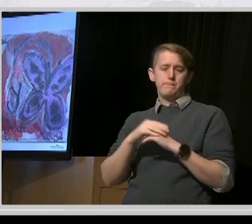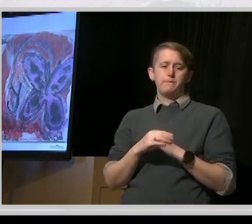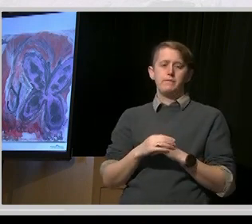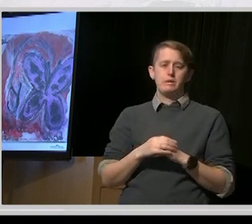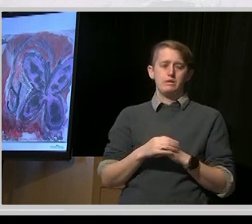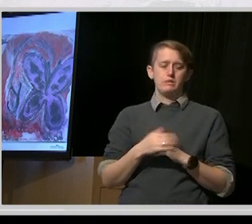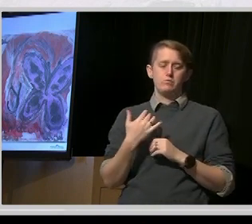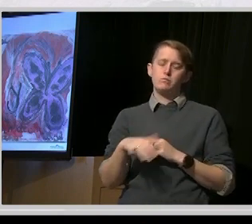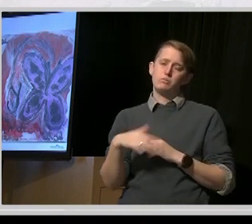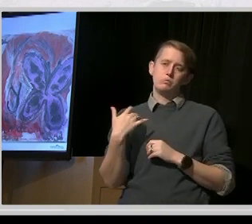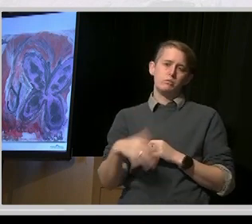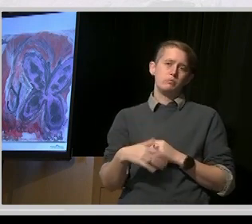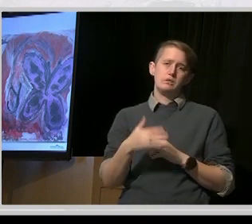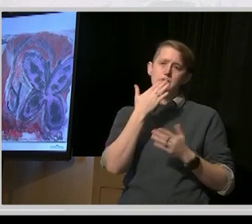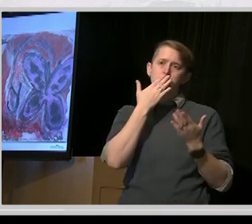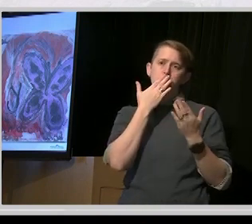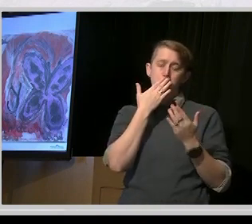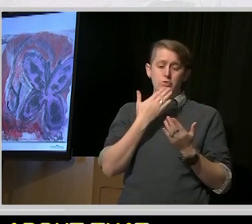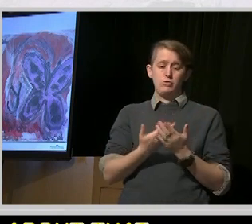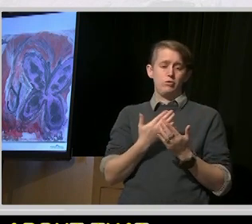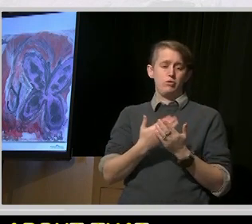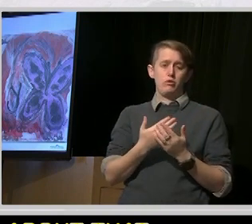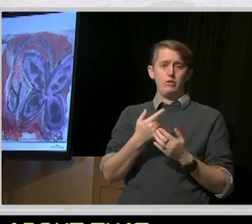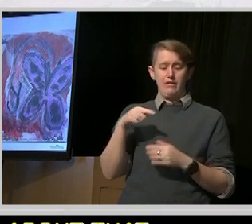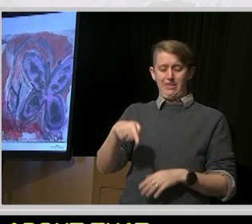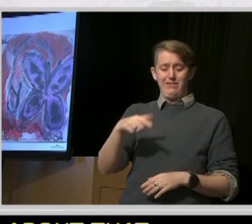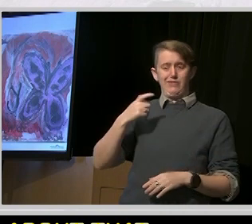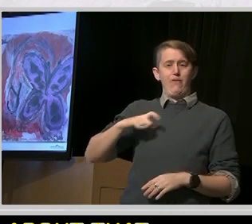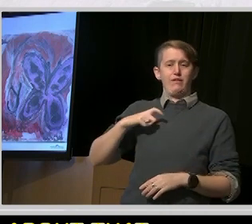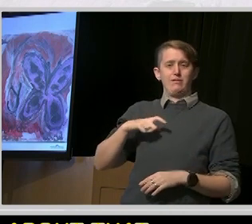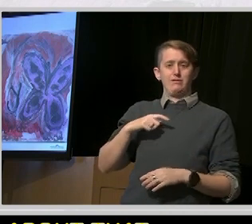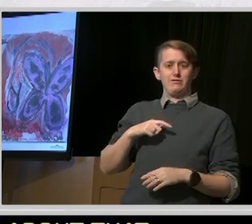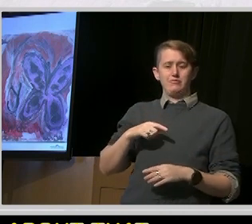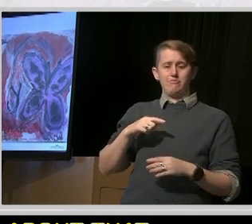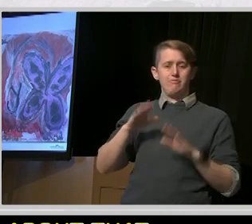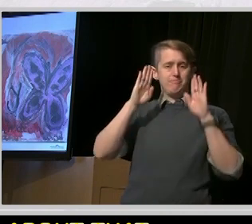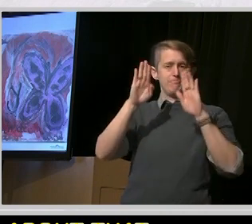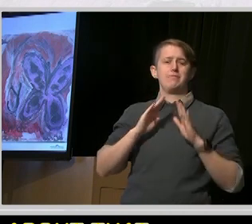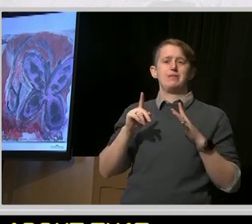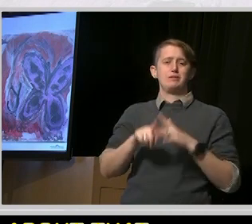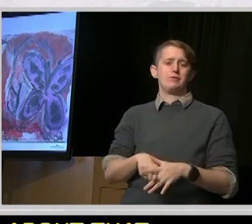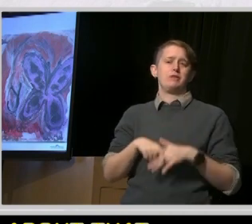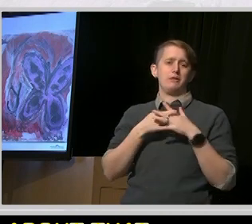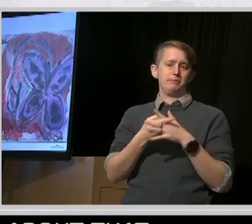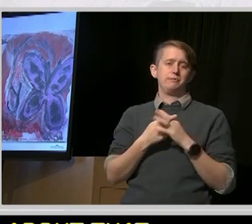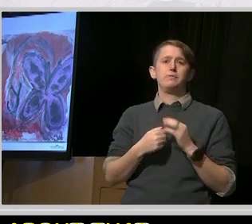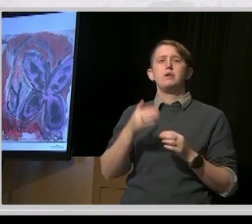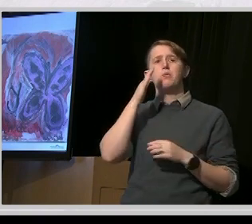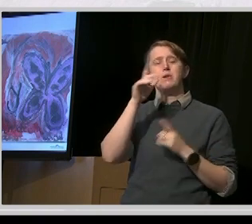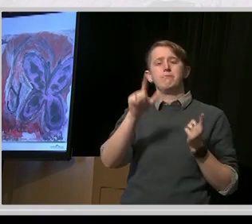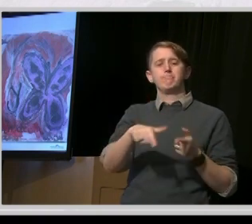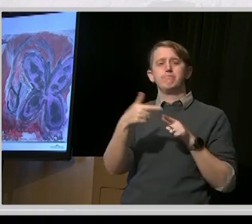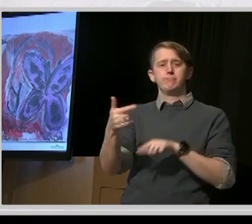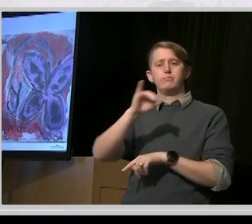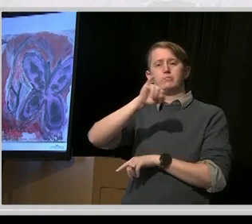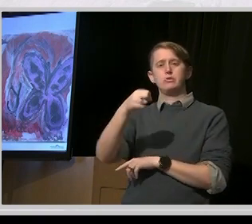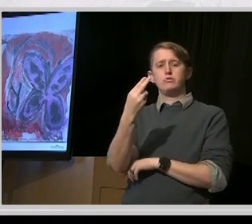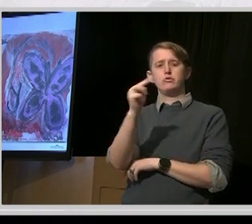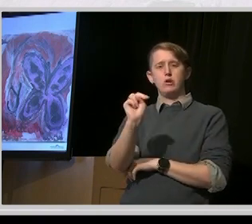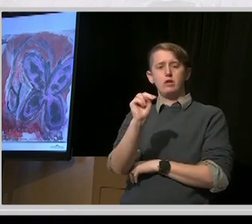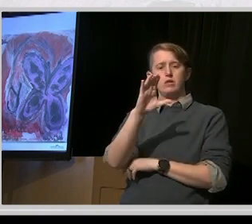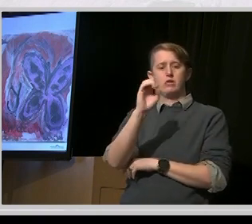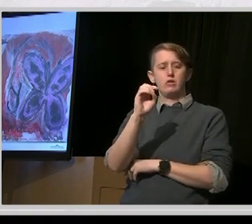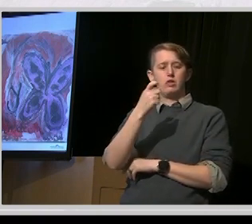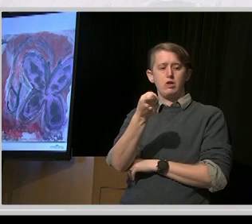process. So we're now going to hand over to our very good friend, John Cox. So John's a member of